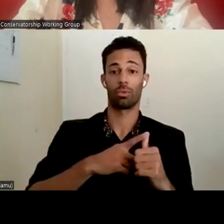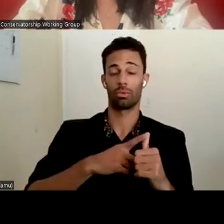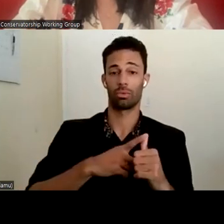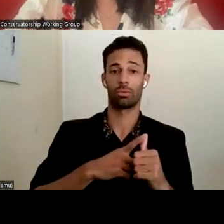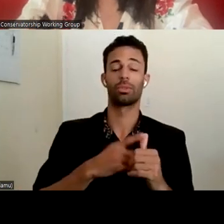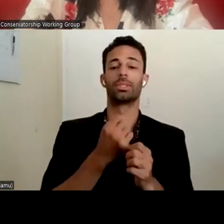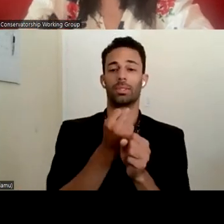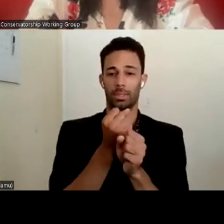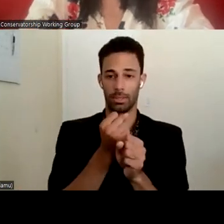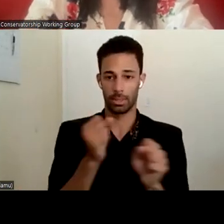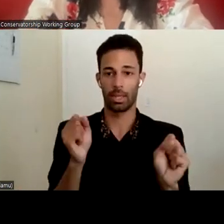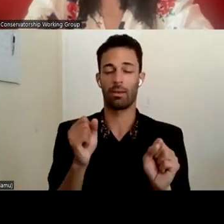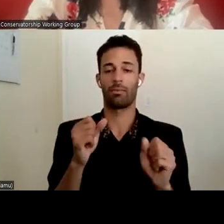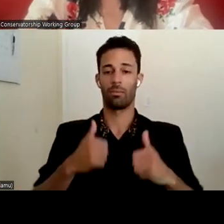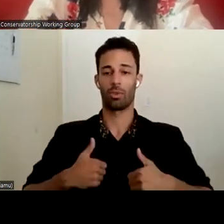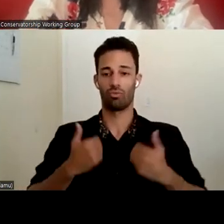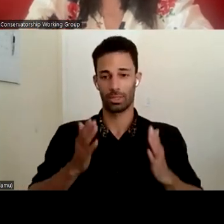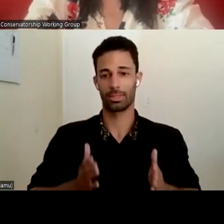safety of the, of the resident.